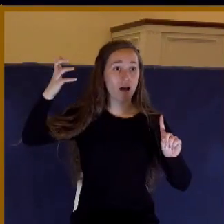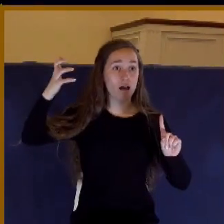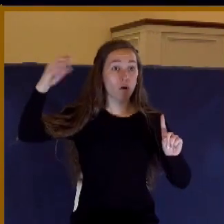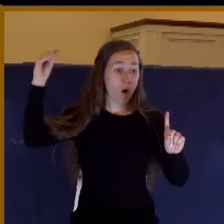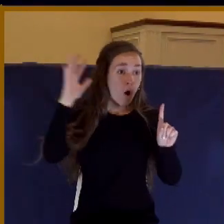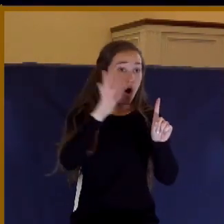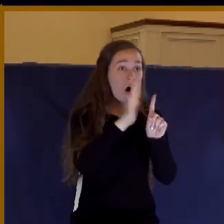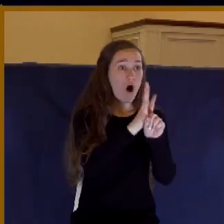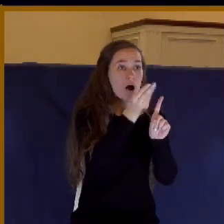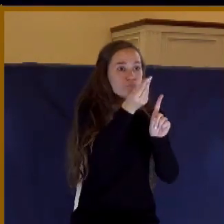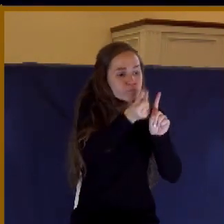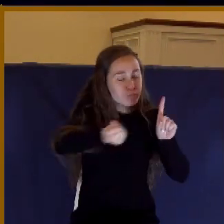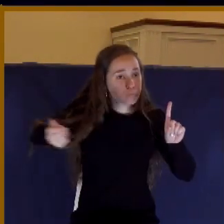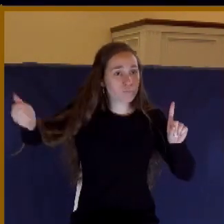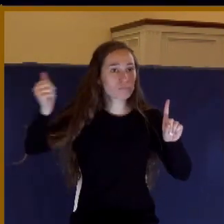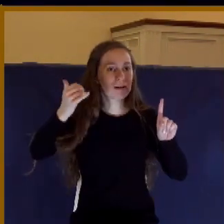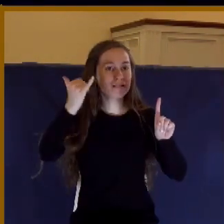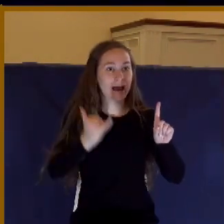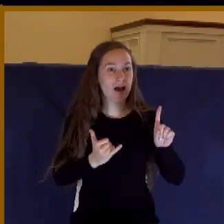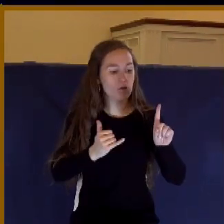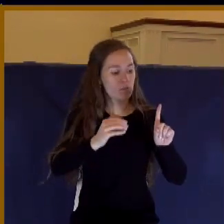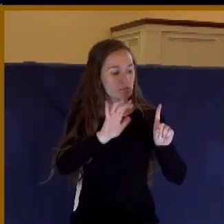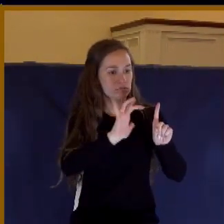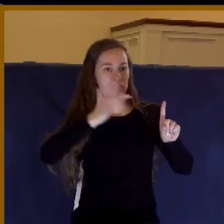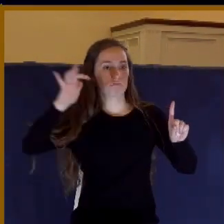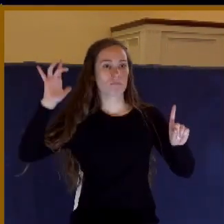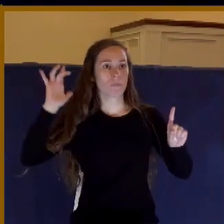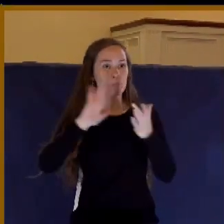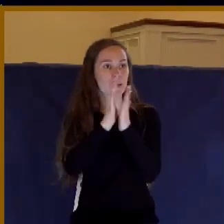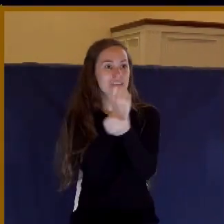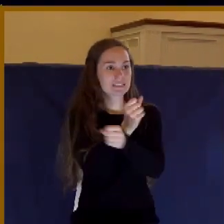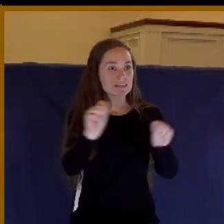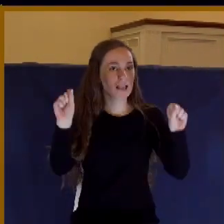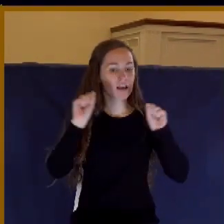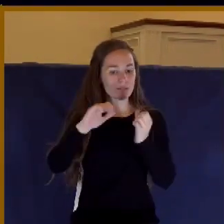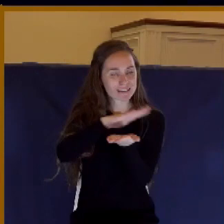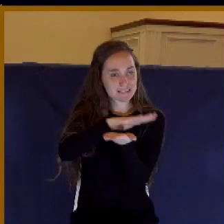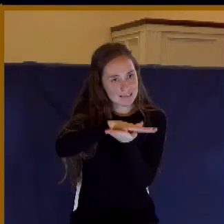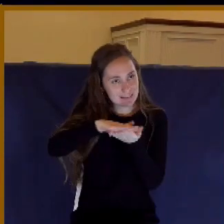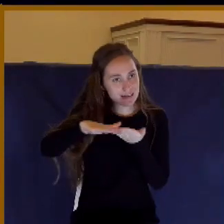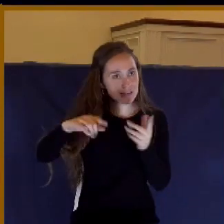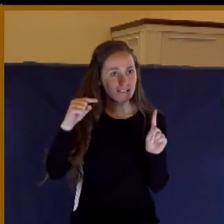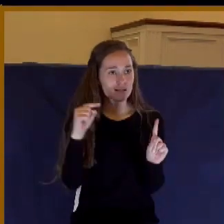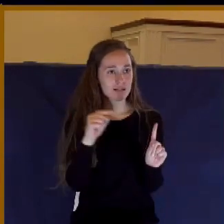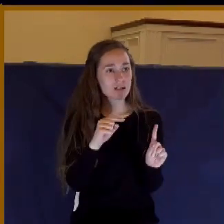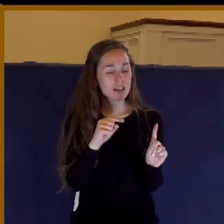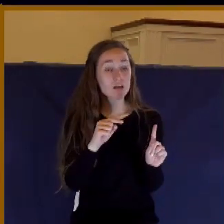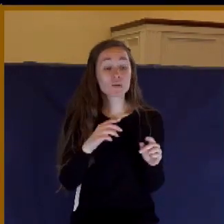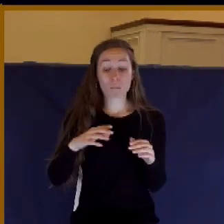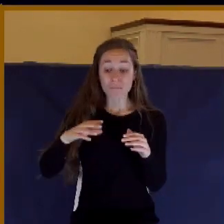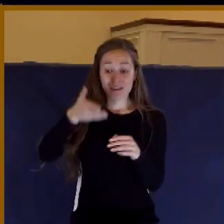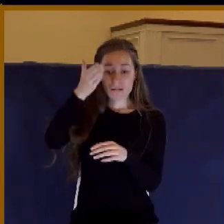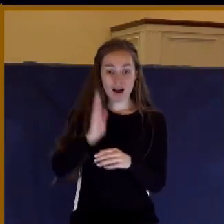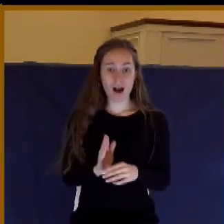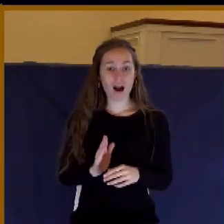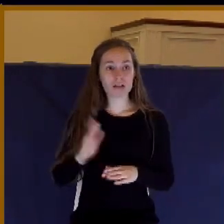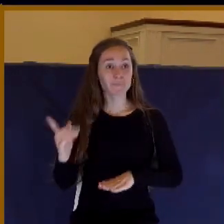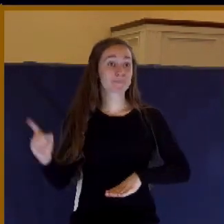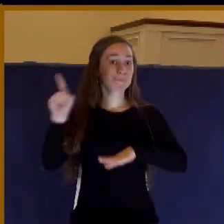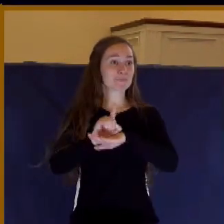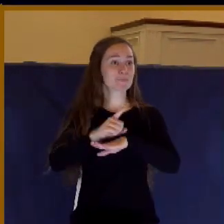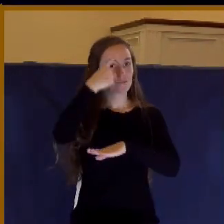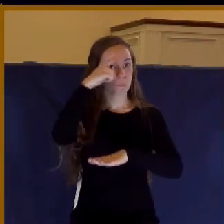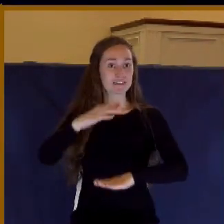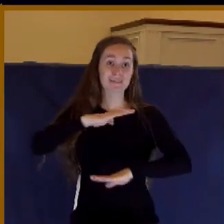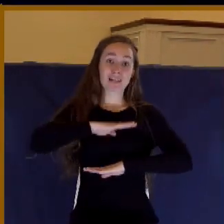That wrath that abides on every sinner. So we, you know, God's not here to give you a fulfilled life. What you